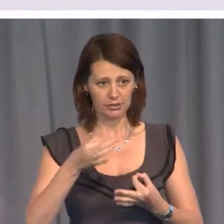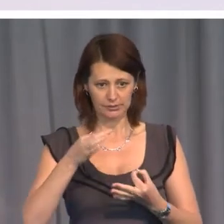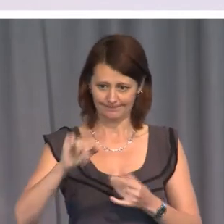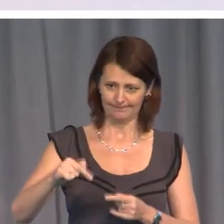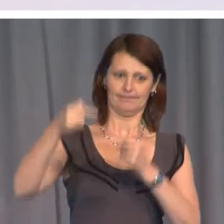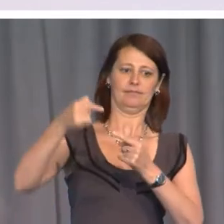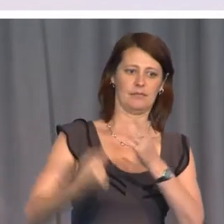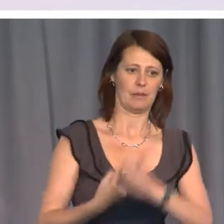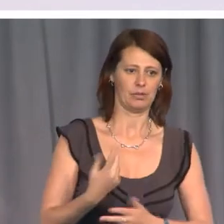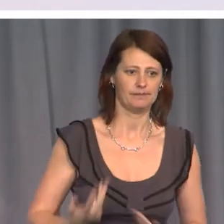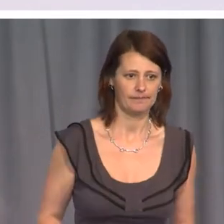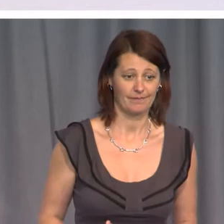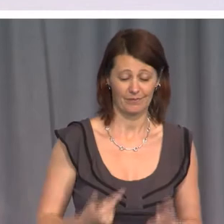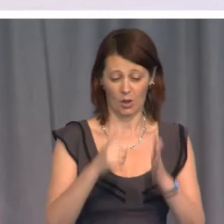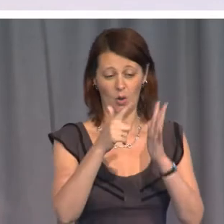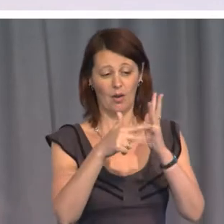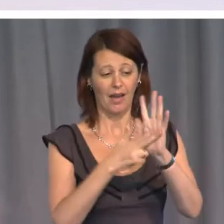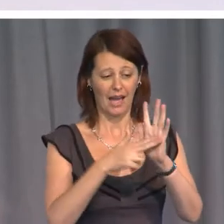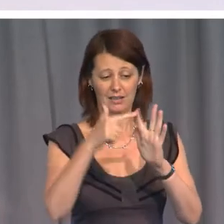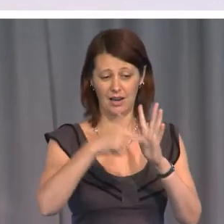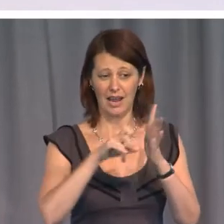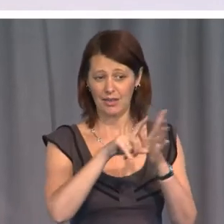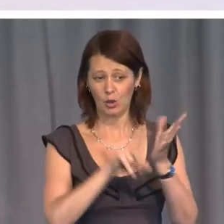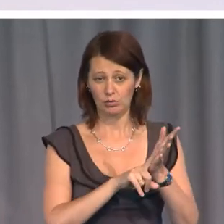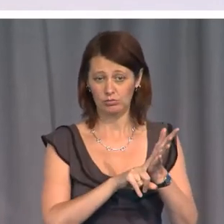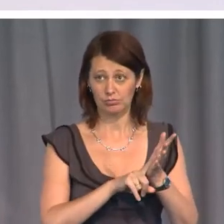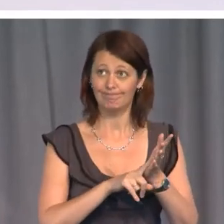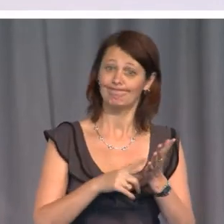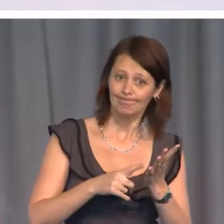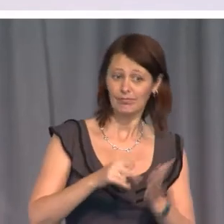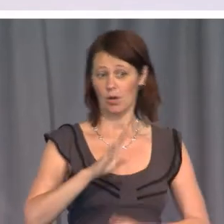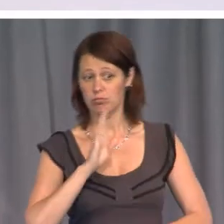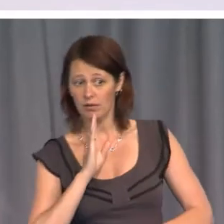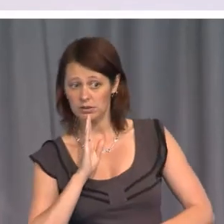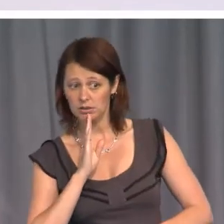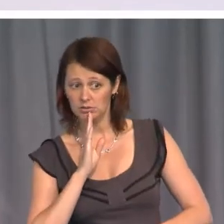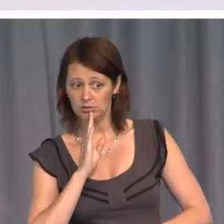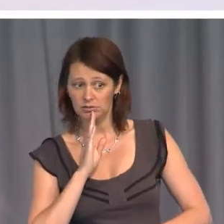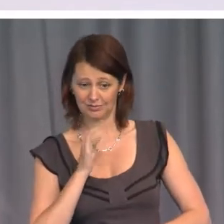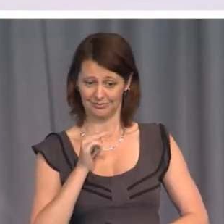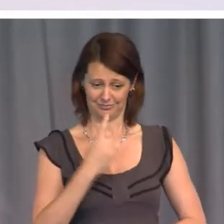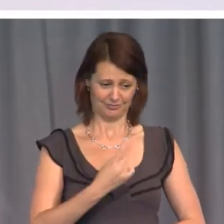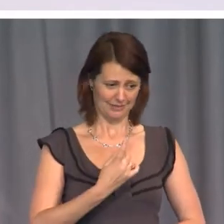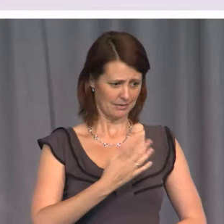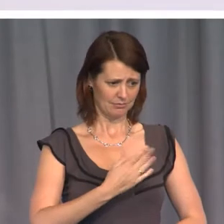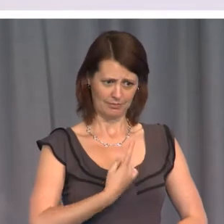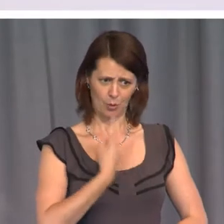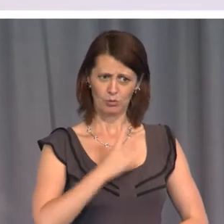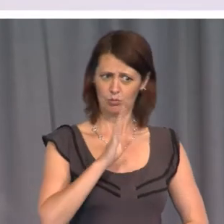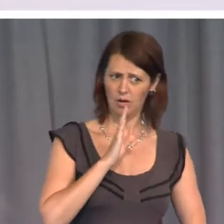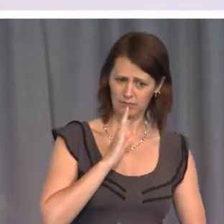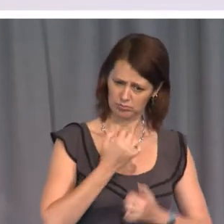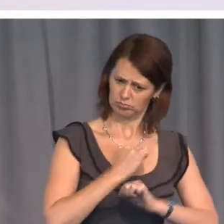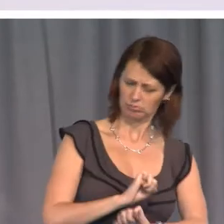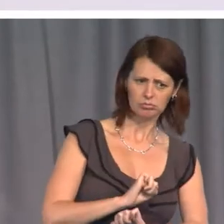So, unethical? Well, privacy, the protection of personal privacy is